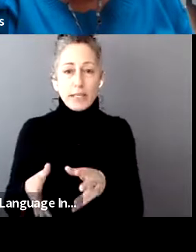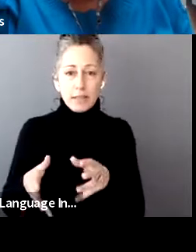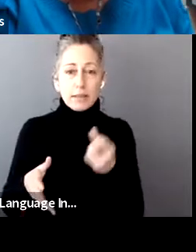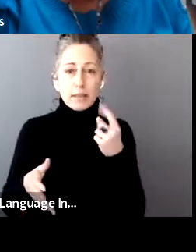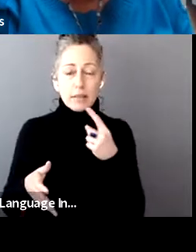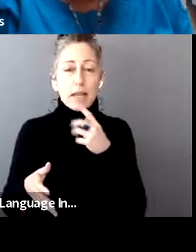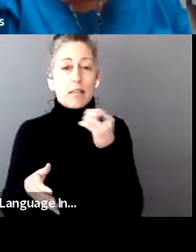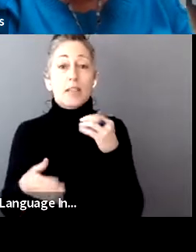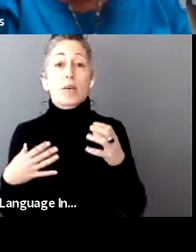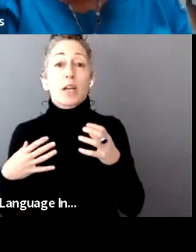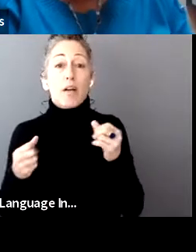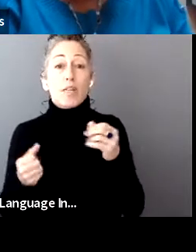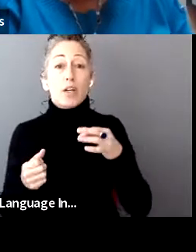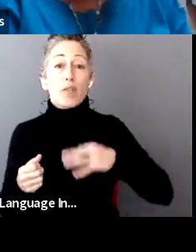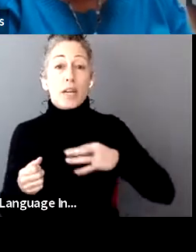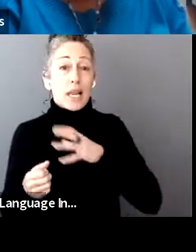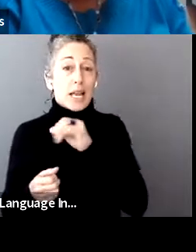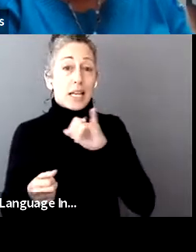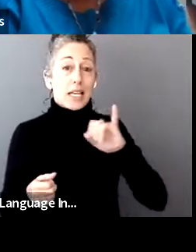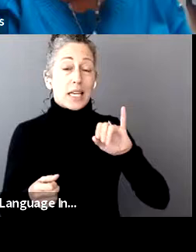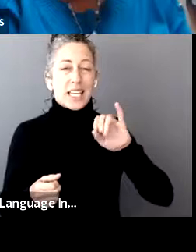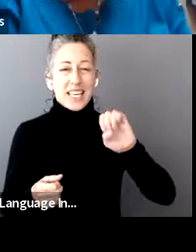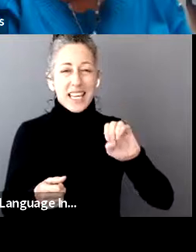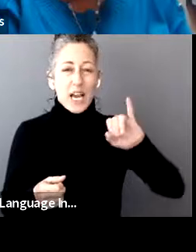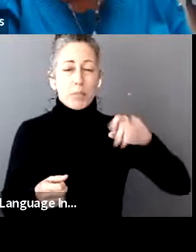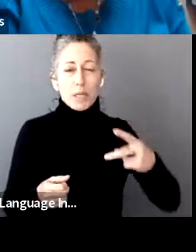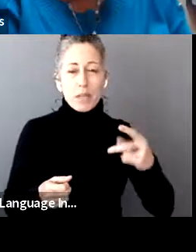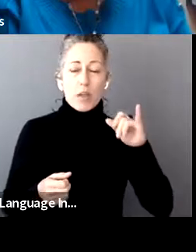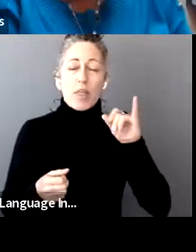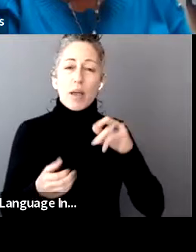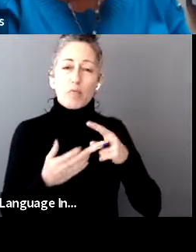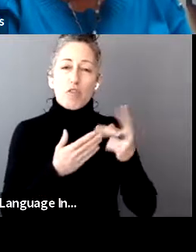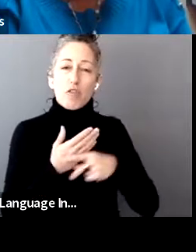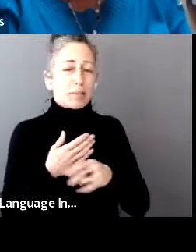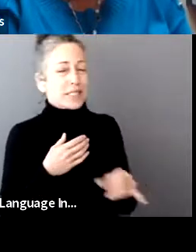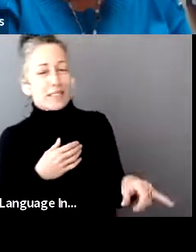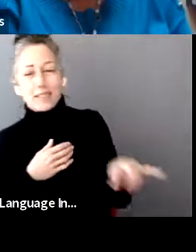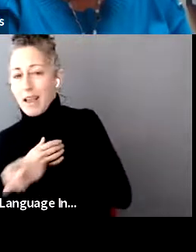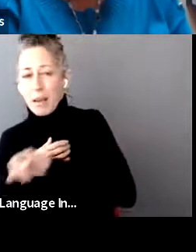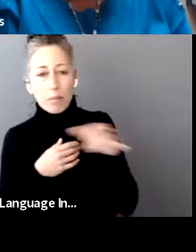the EIP payments are the same program. You either received it early, or you can get the remaining on your tax return.